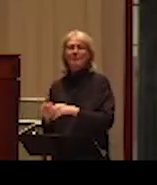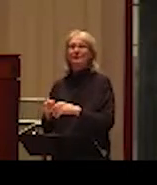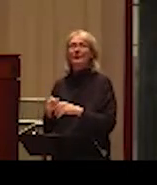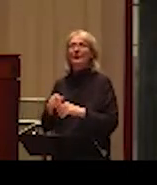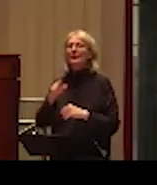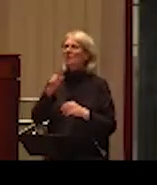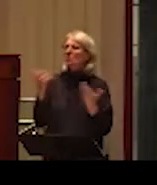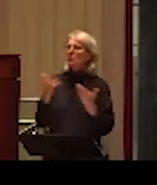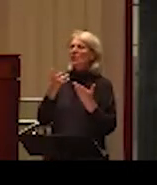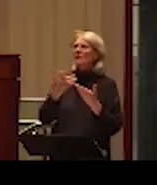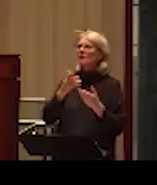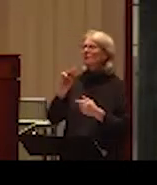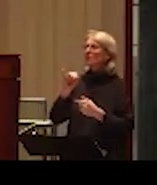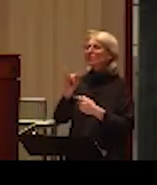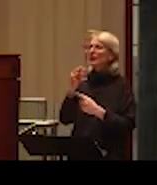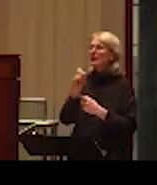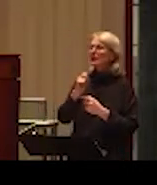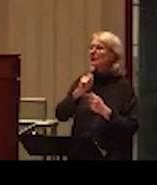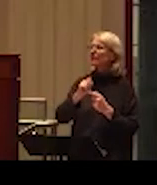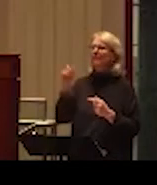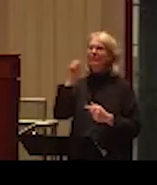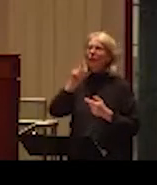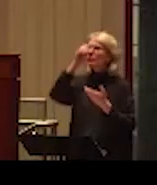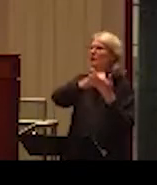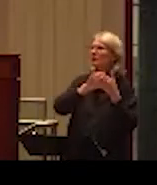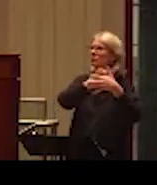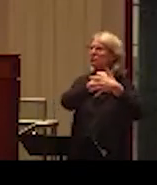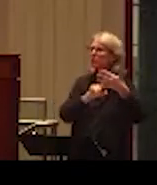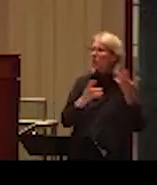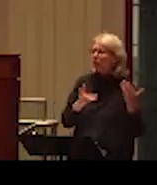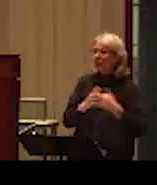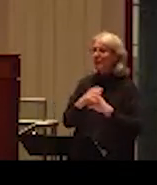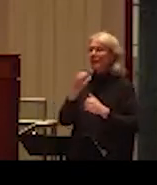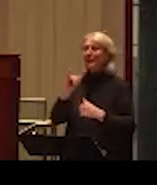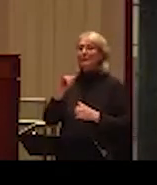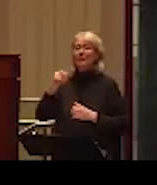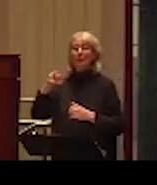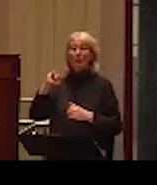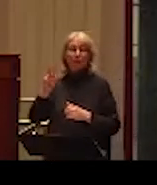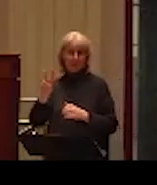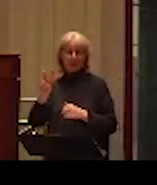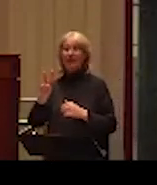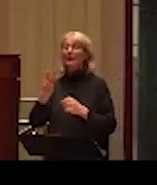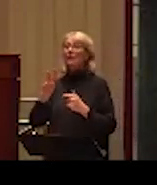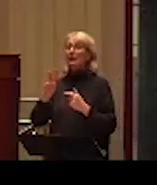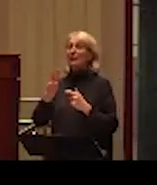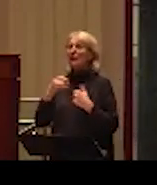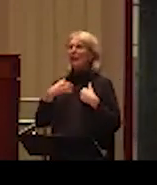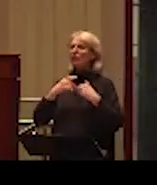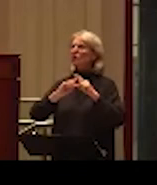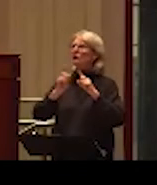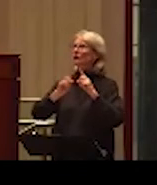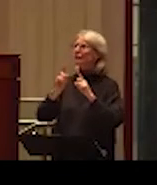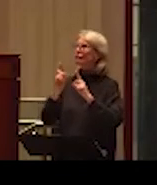are the myths about? And again, in the intimate partner violence, we have literature that expresses, discusses the myths about domestic violence.